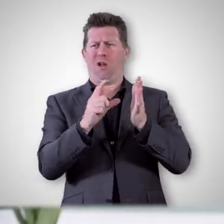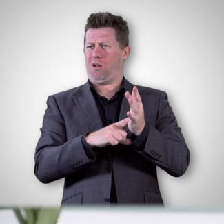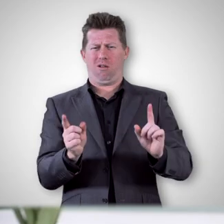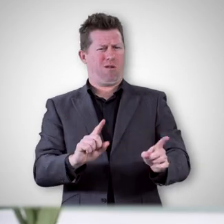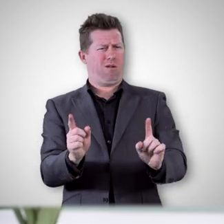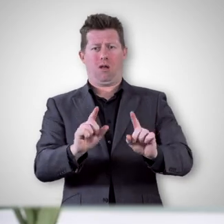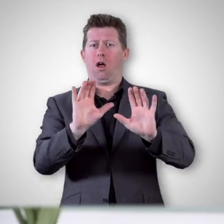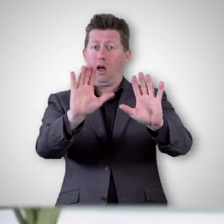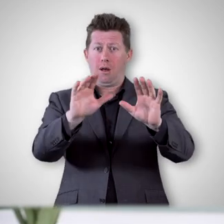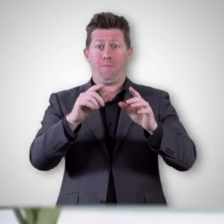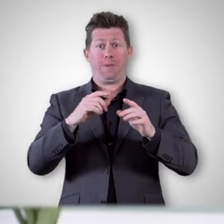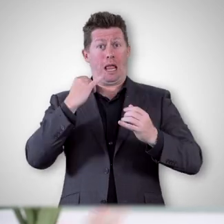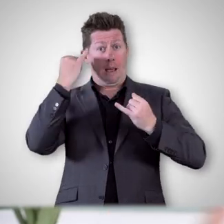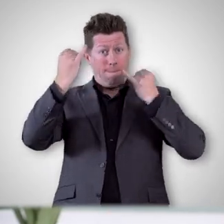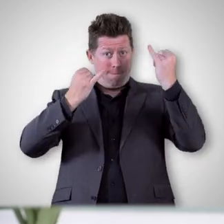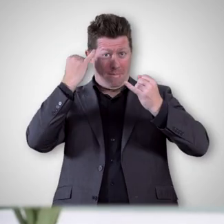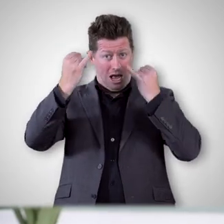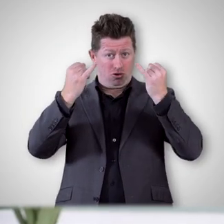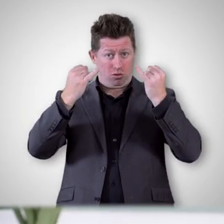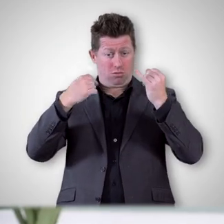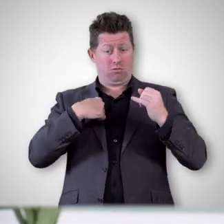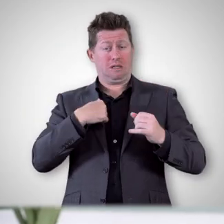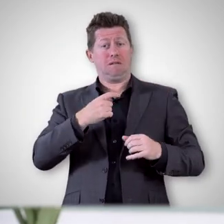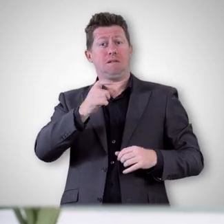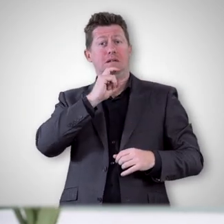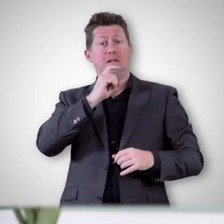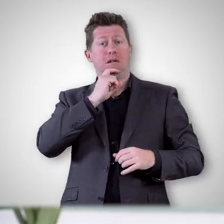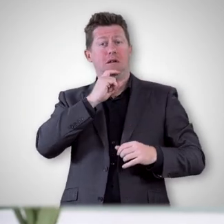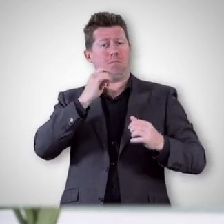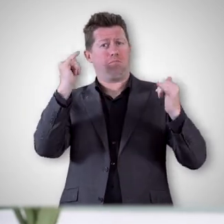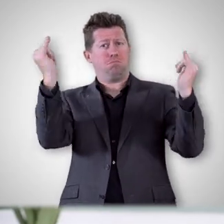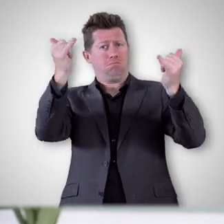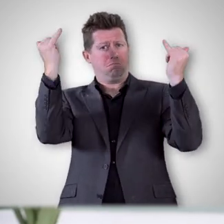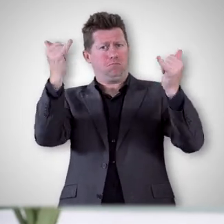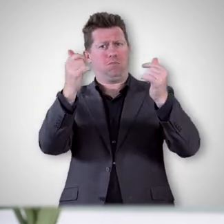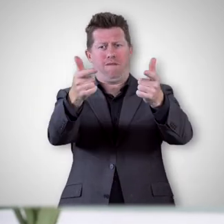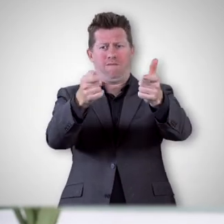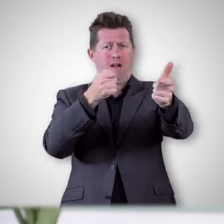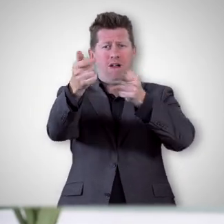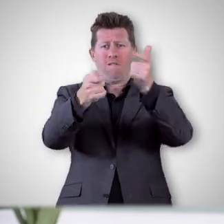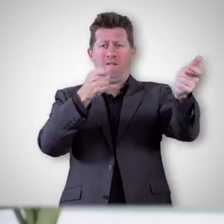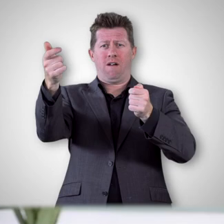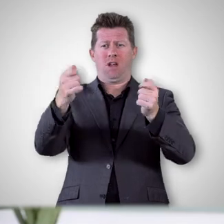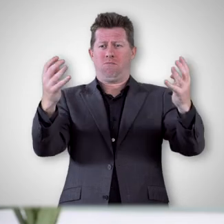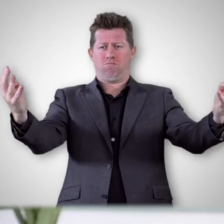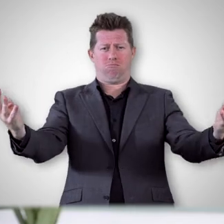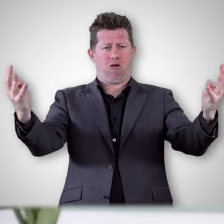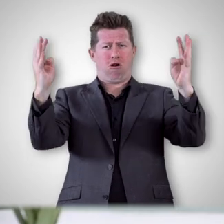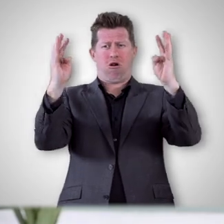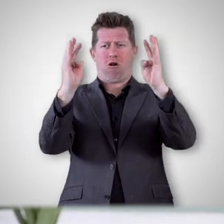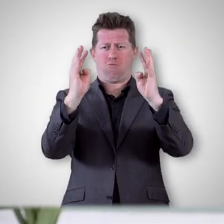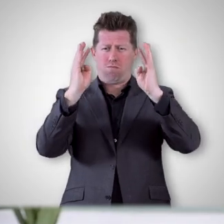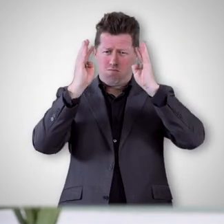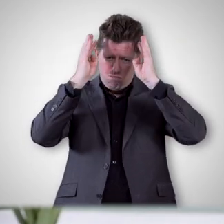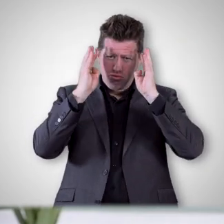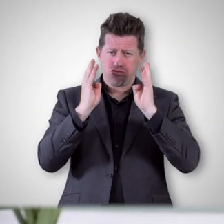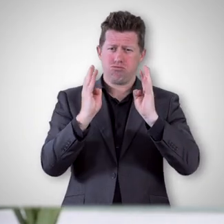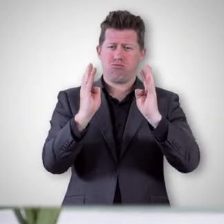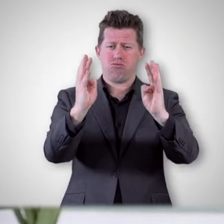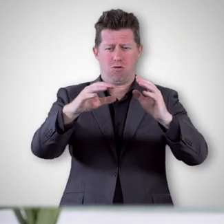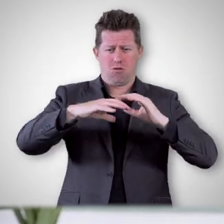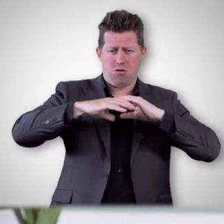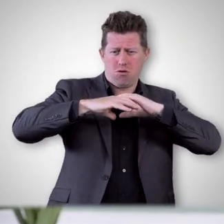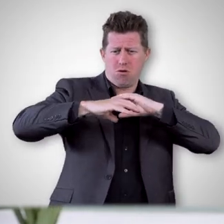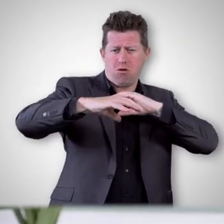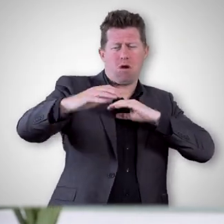casserole because imagine for a moment that I had a dinner party and I invited all of you and you sat down at a beautifully